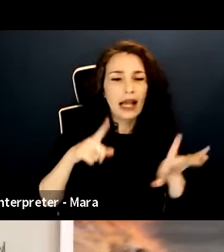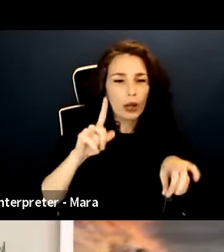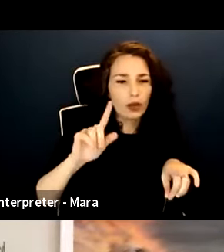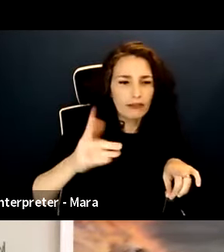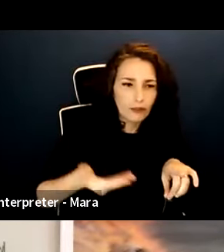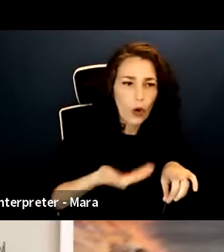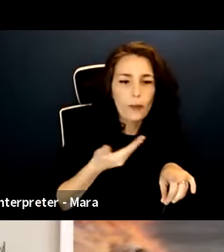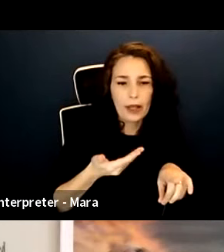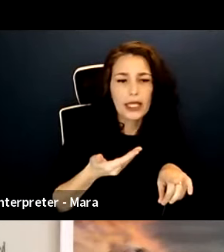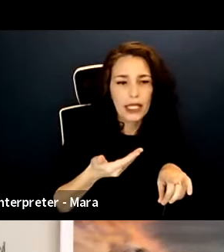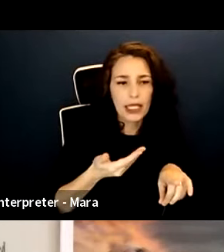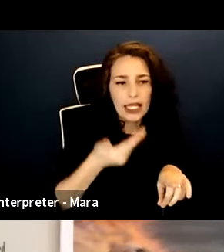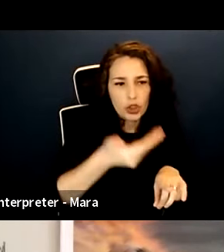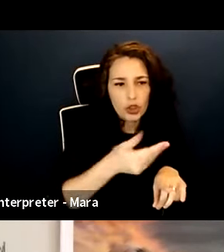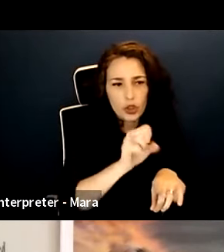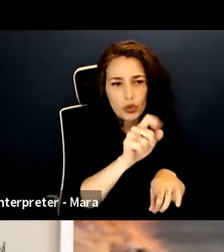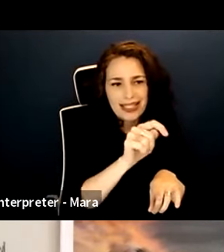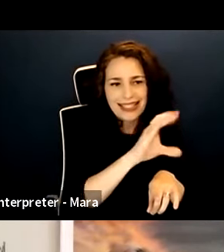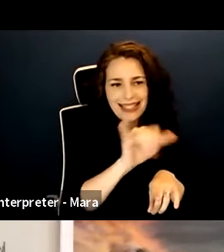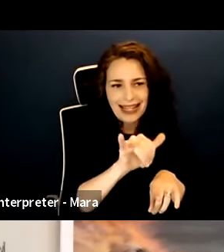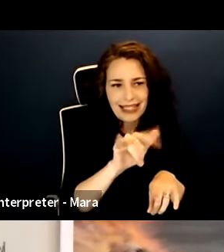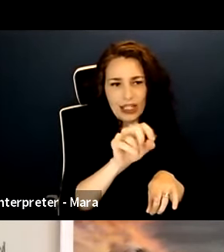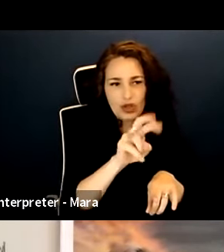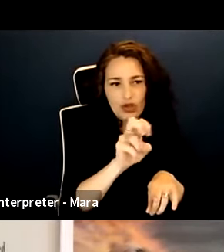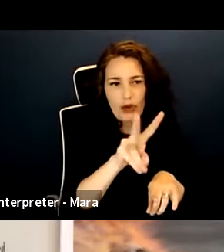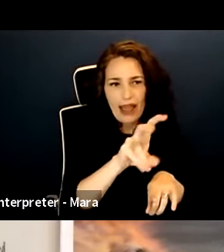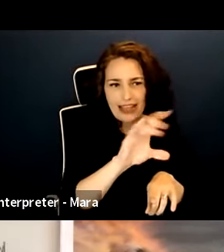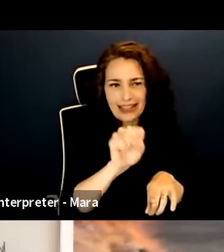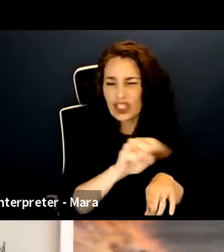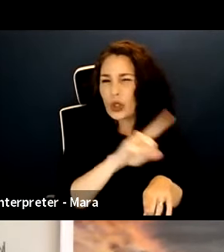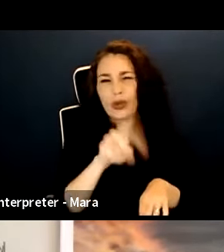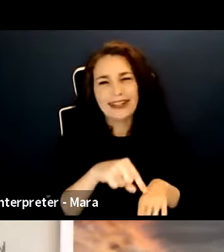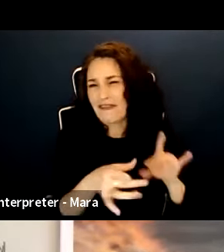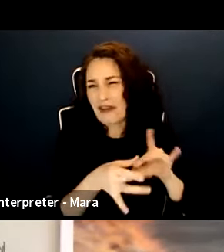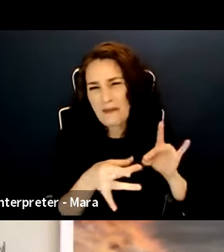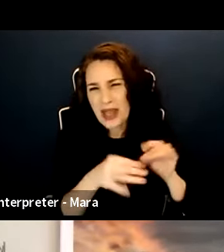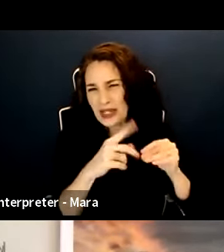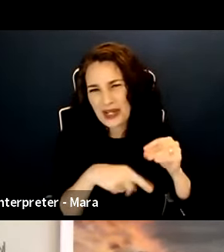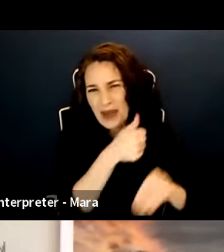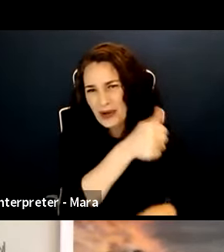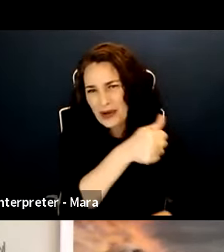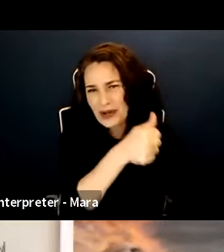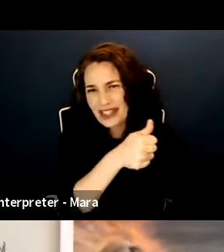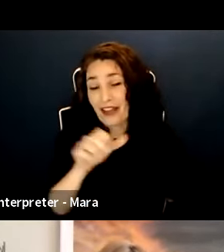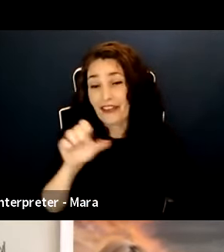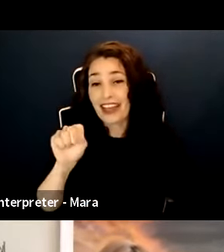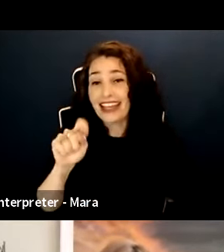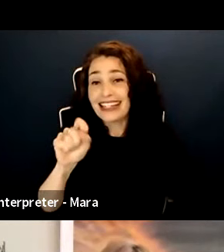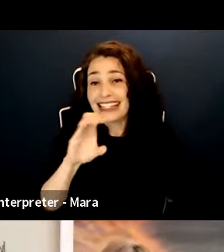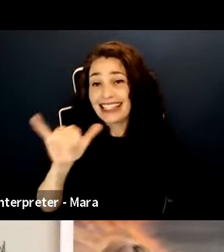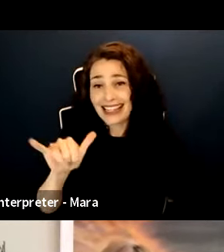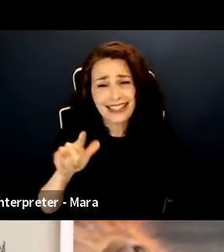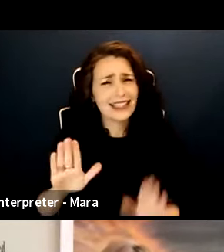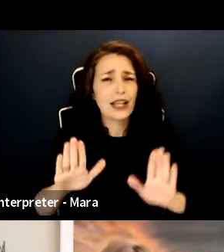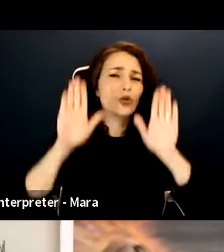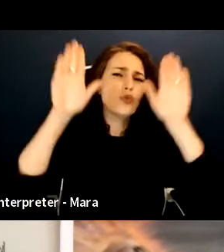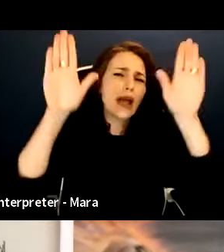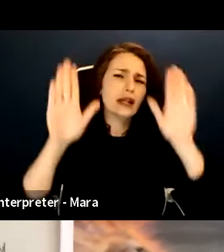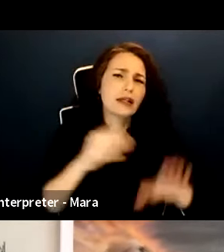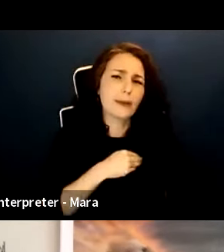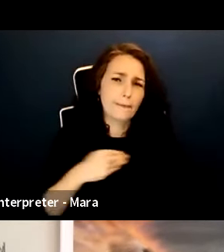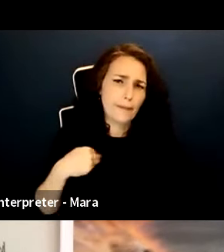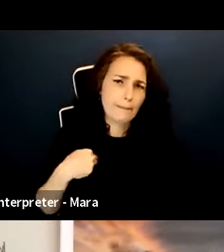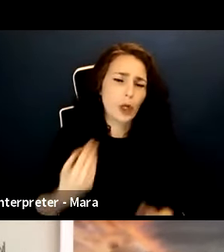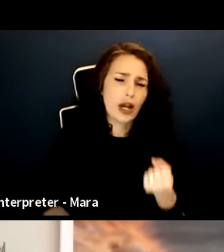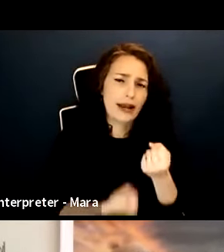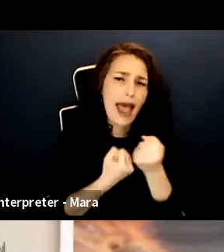I want to say about her what she would never say about herself. Stacey is an incredible member and advocate